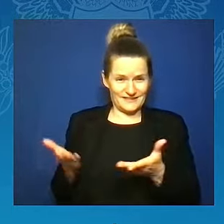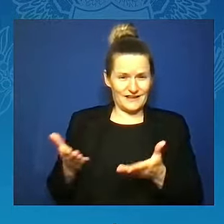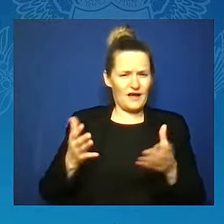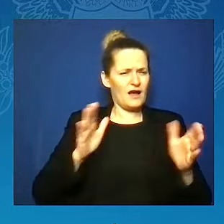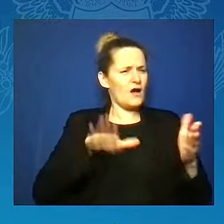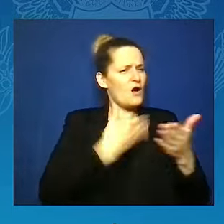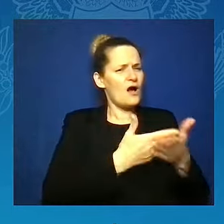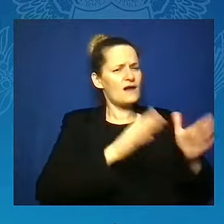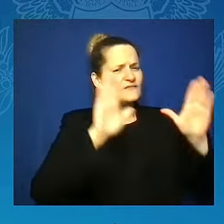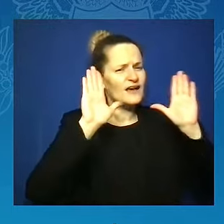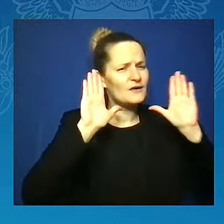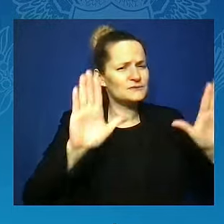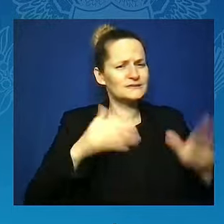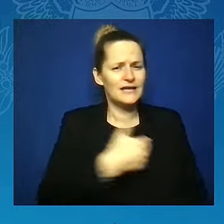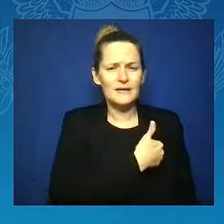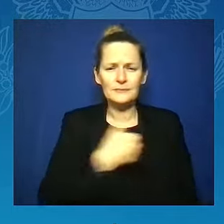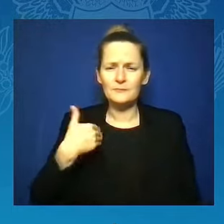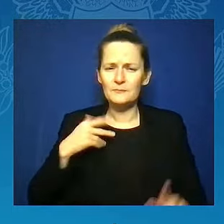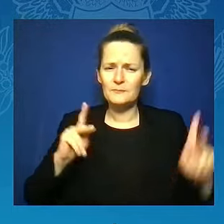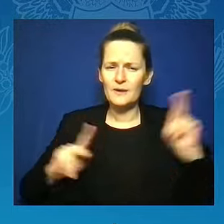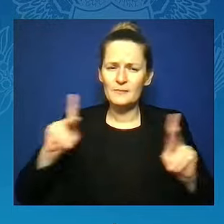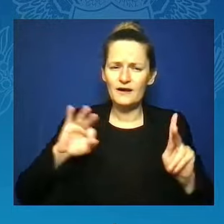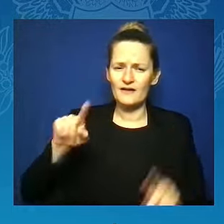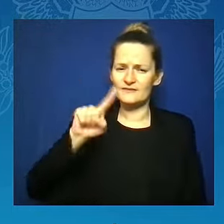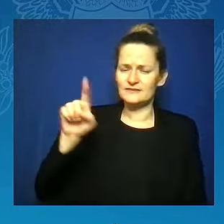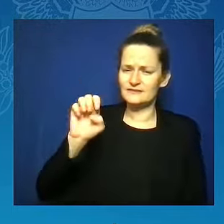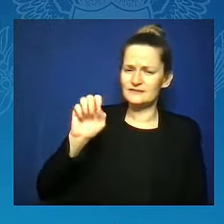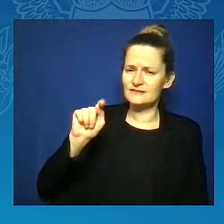Beta Sorority Incorporated.